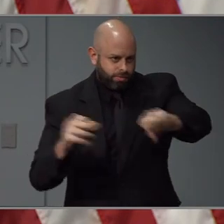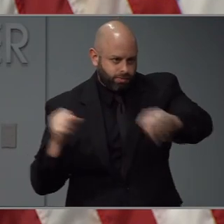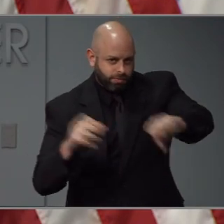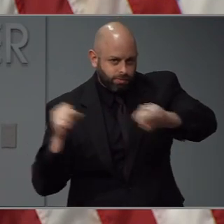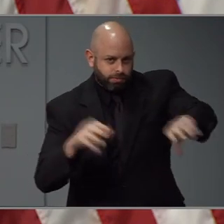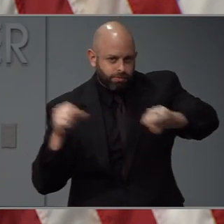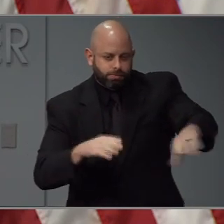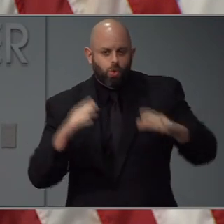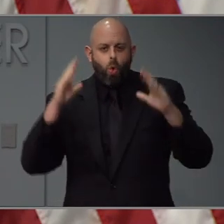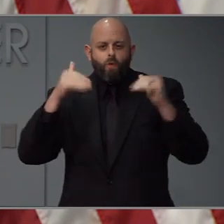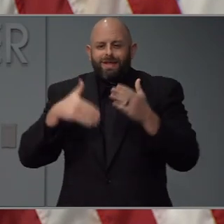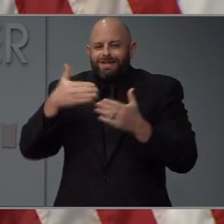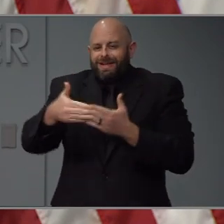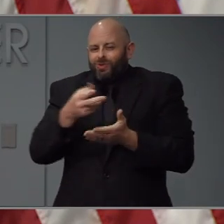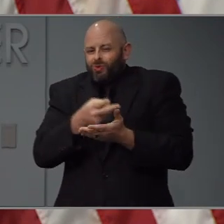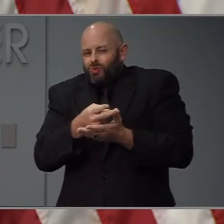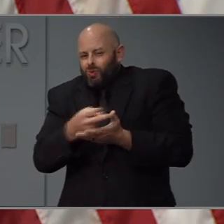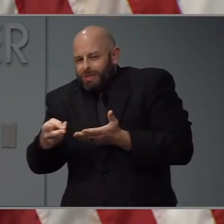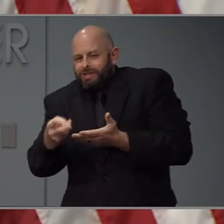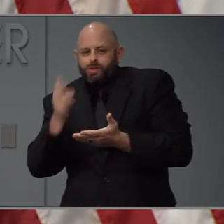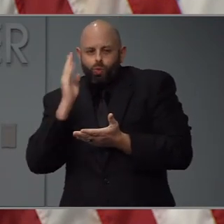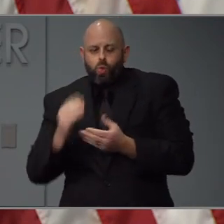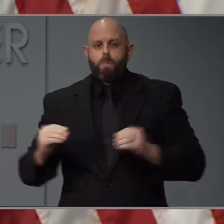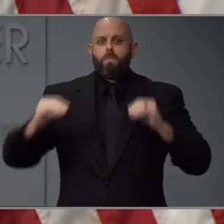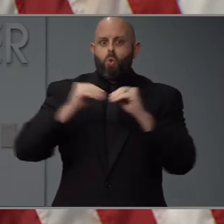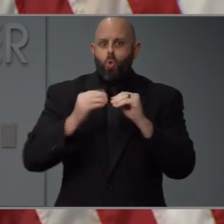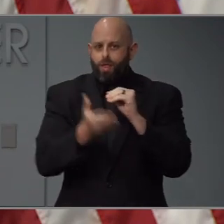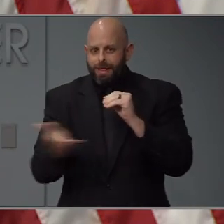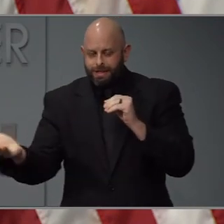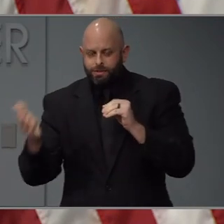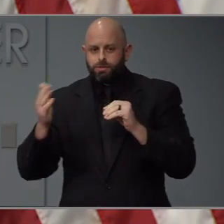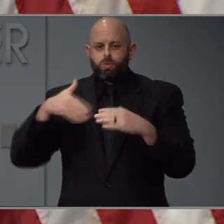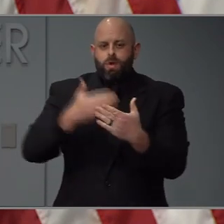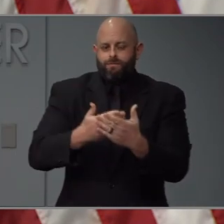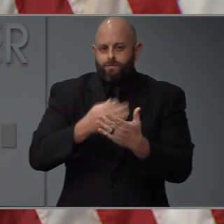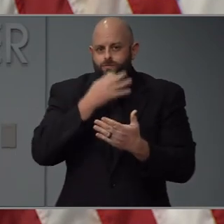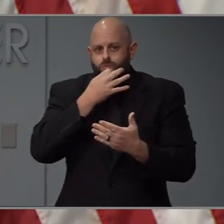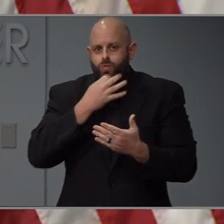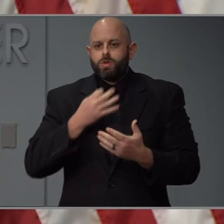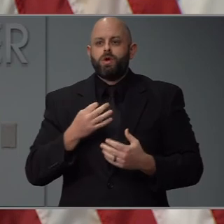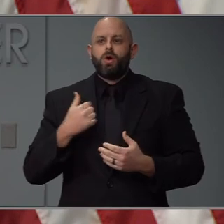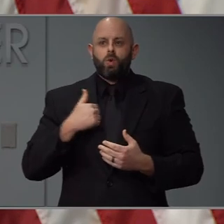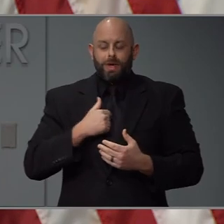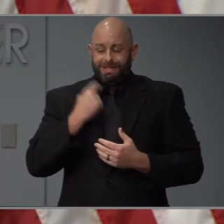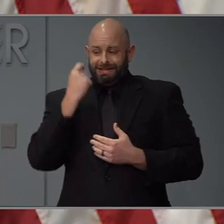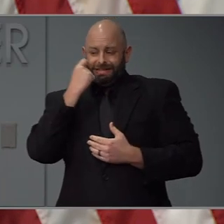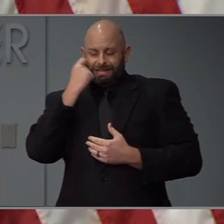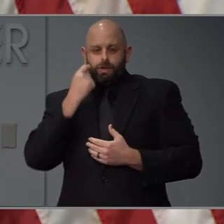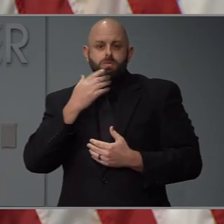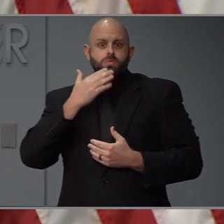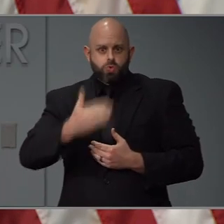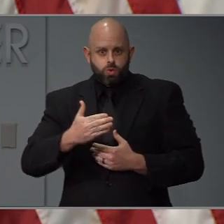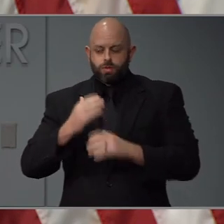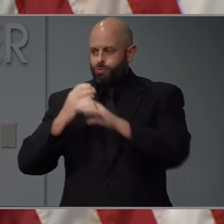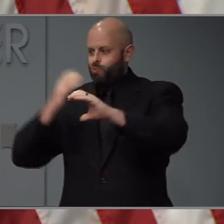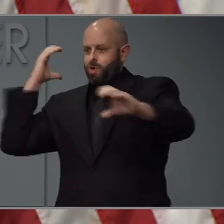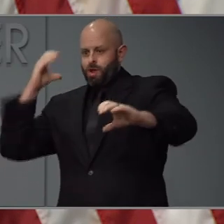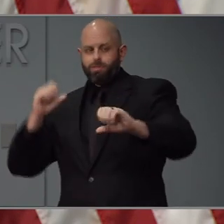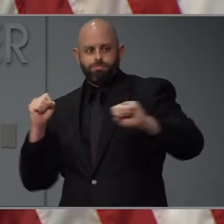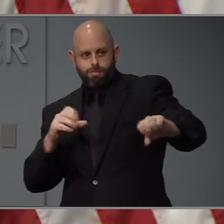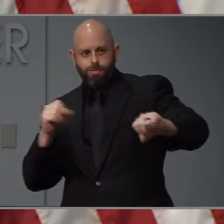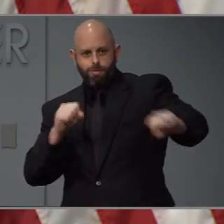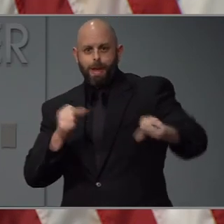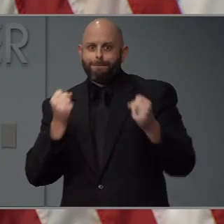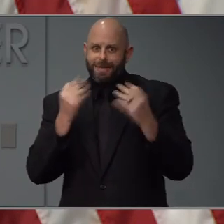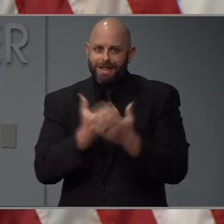couple of weeks. Again, we did get a good shipment from our SNS. It still wasn't what we wanted.